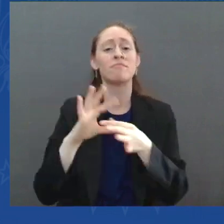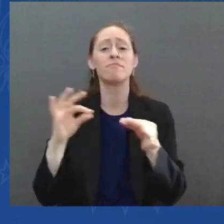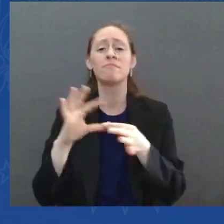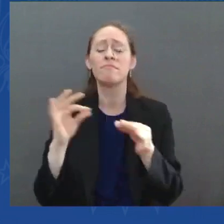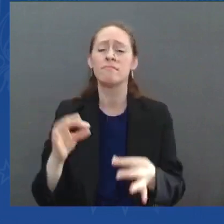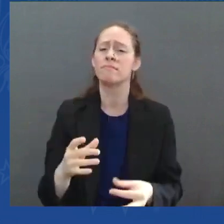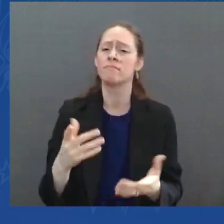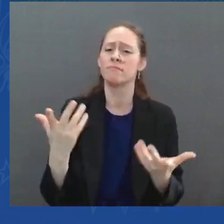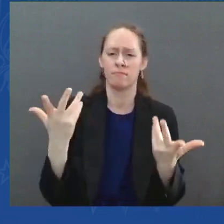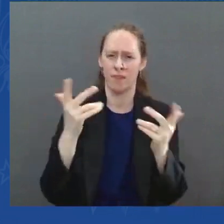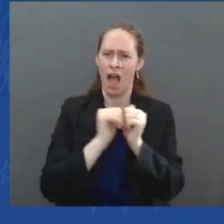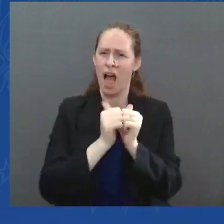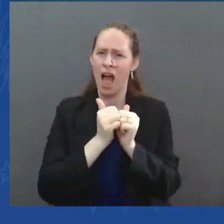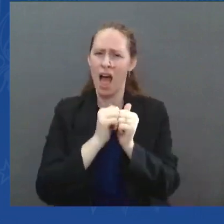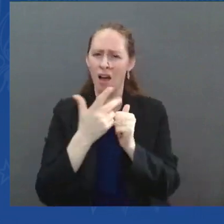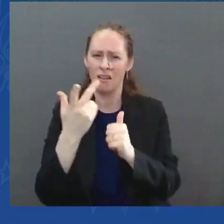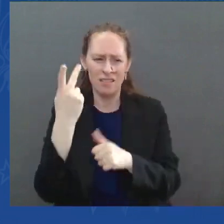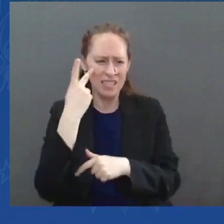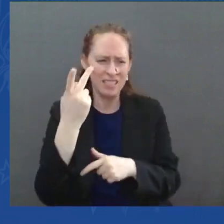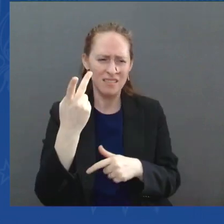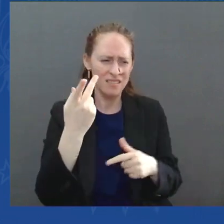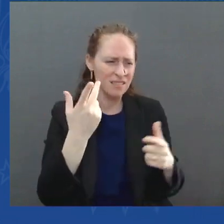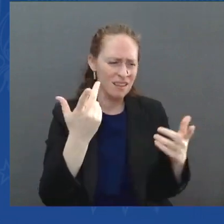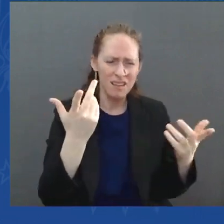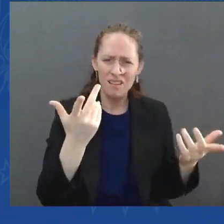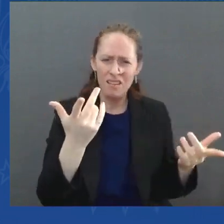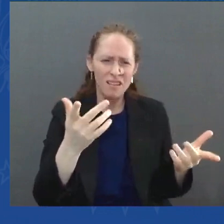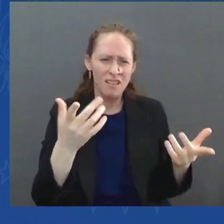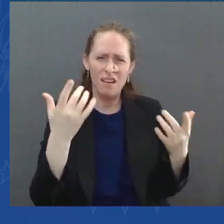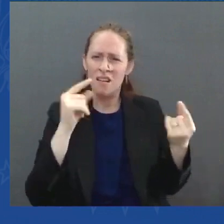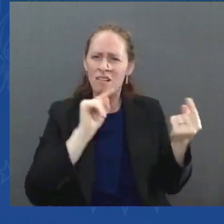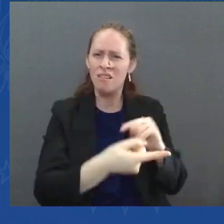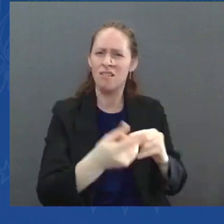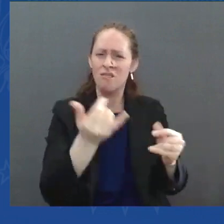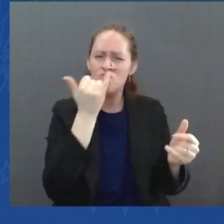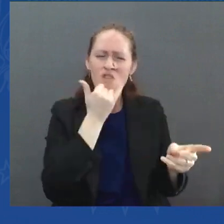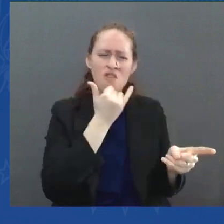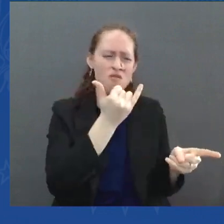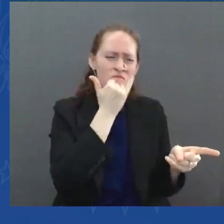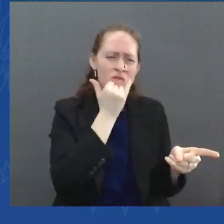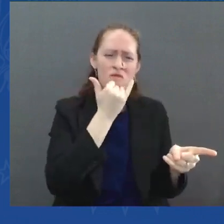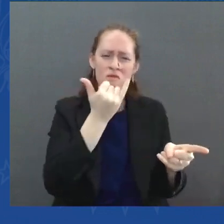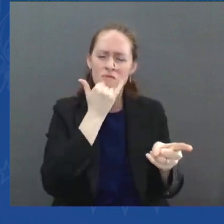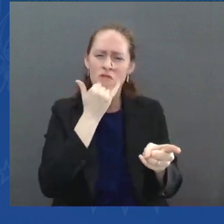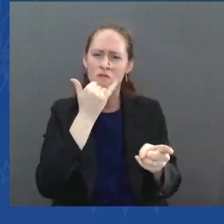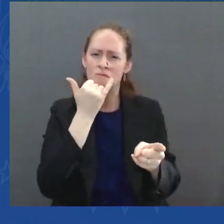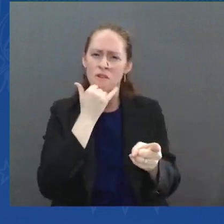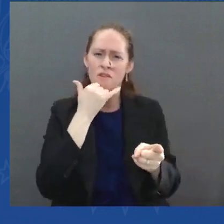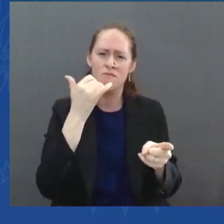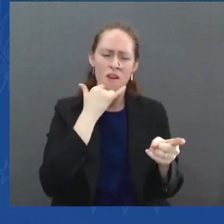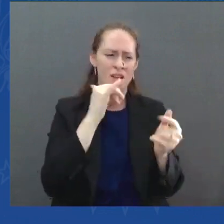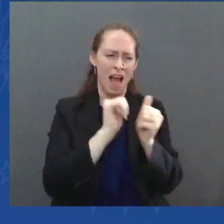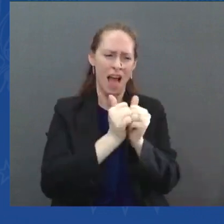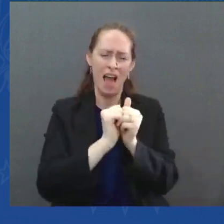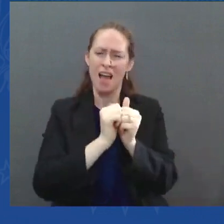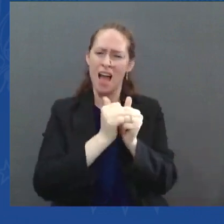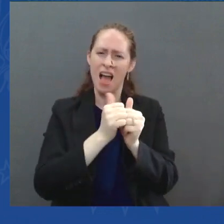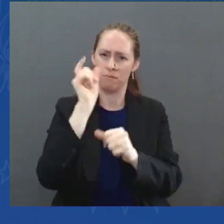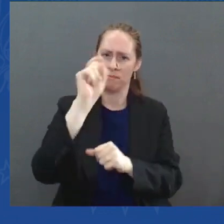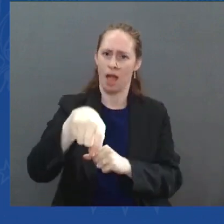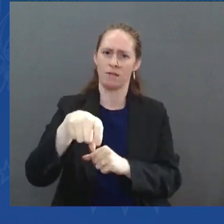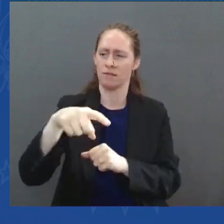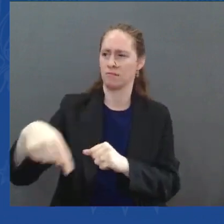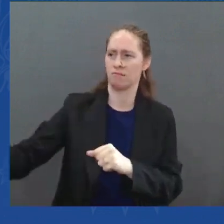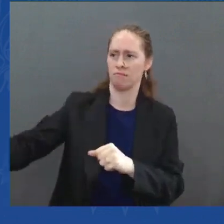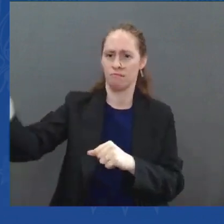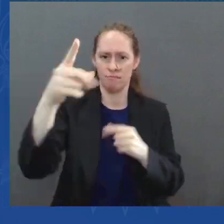upon the wrongs. Turn the light of truth upon the wrongs. That's what all of you have done